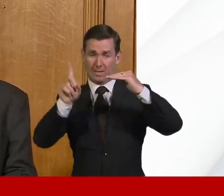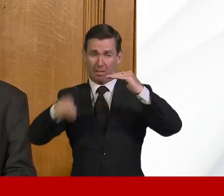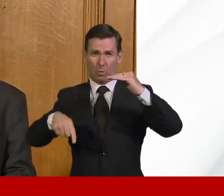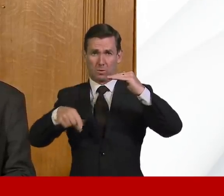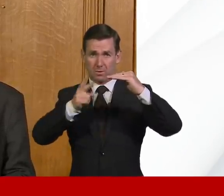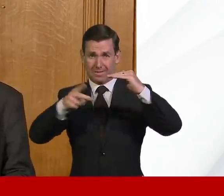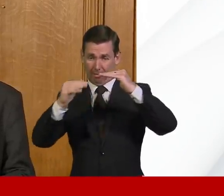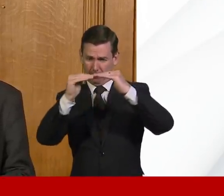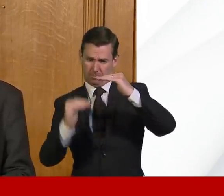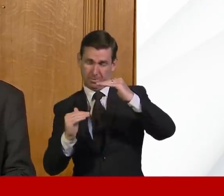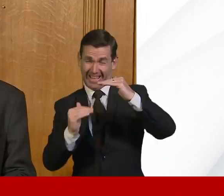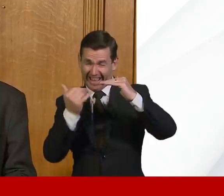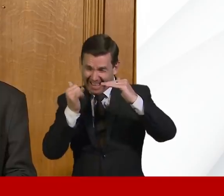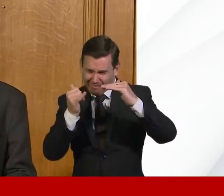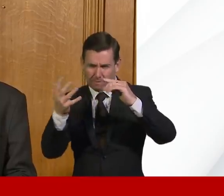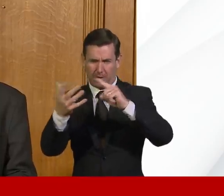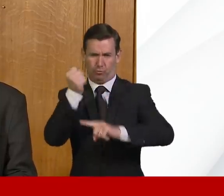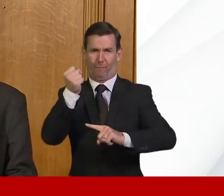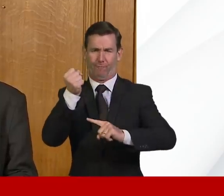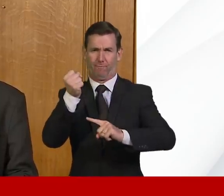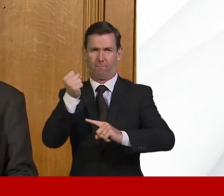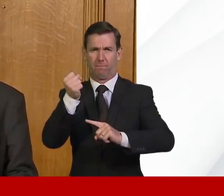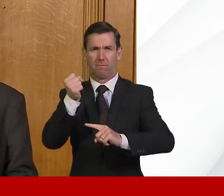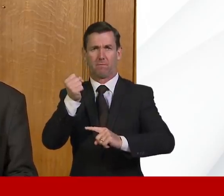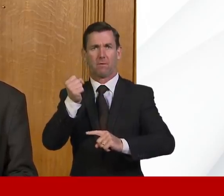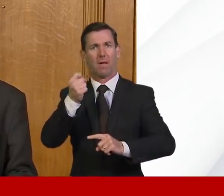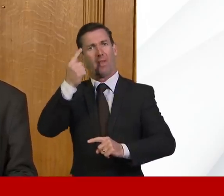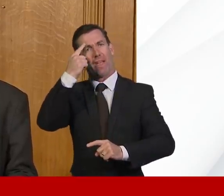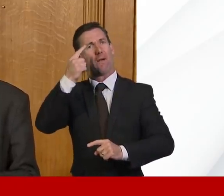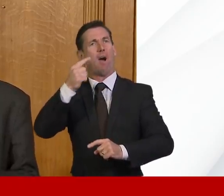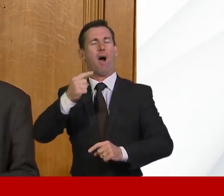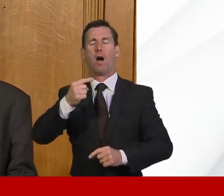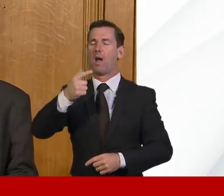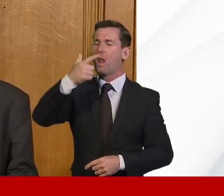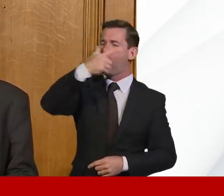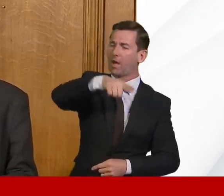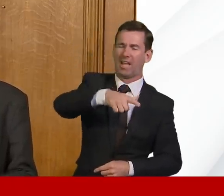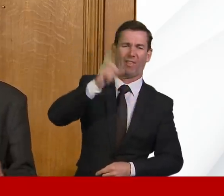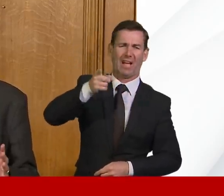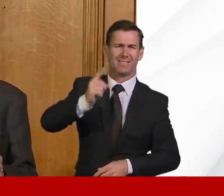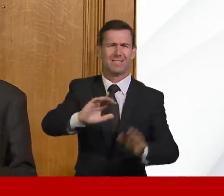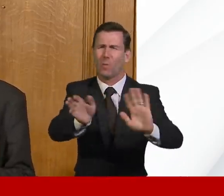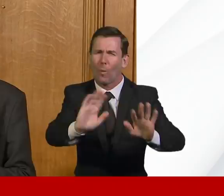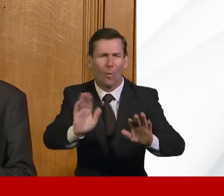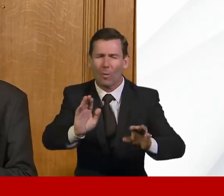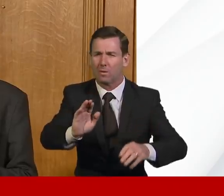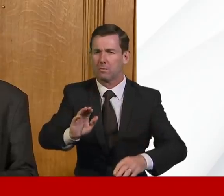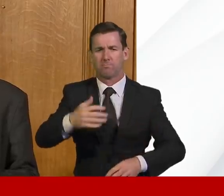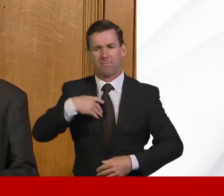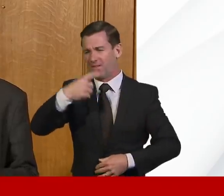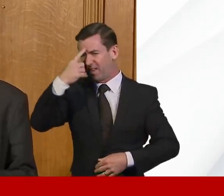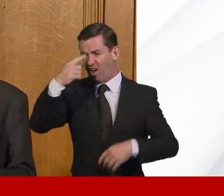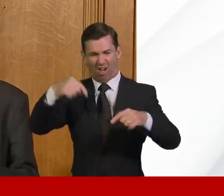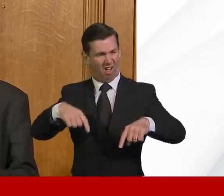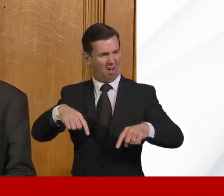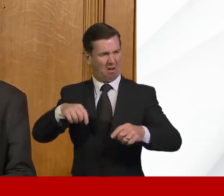I want to be absolutely clear. That won't be because we are somehow lucky. It won't be because somehow the virus is acting in this